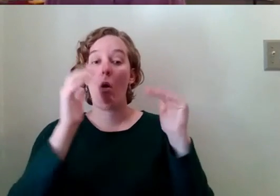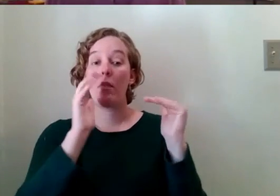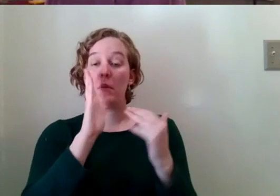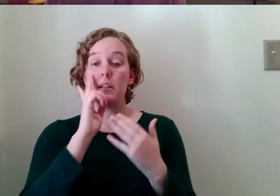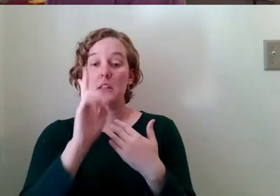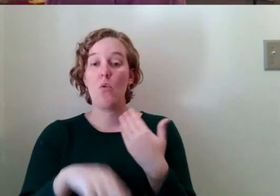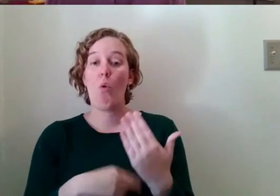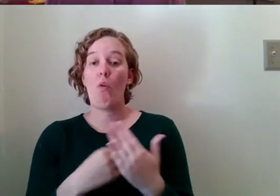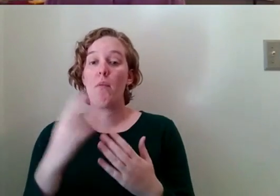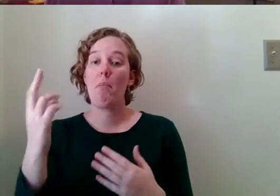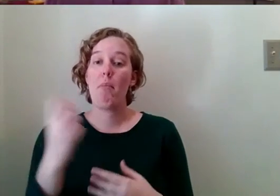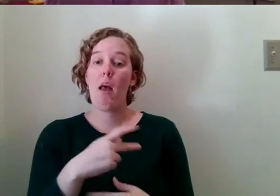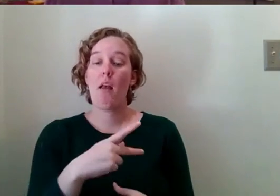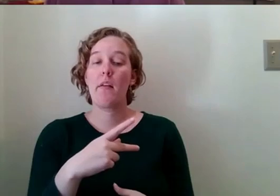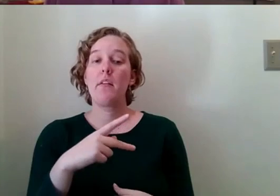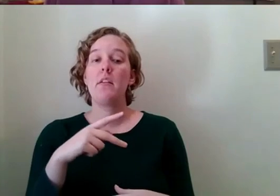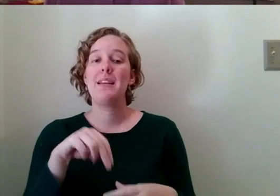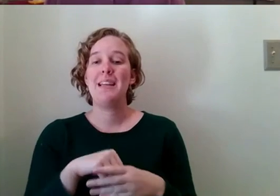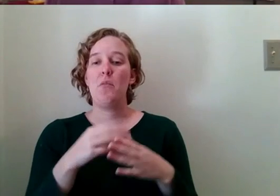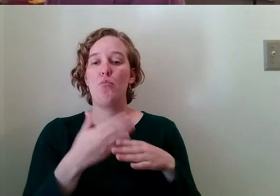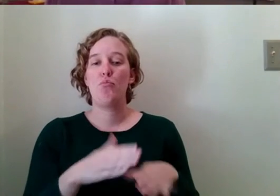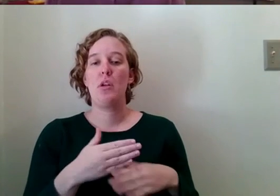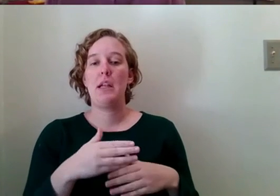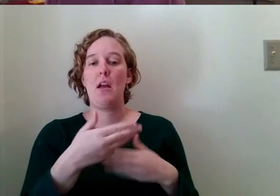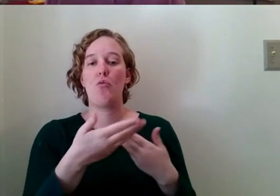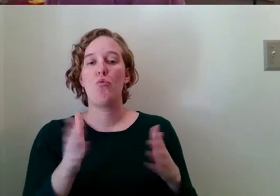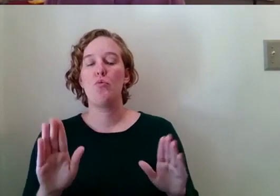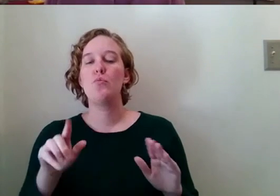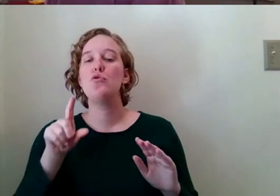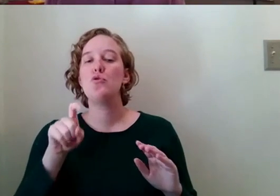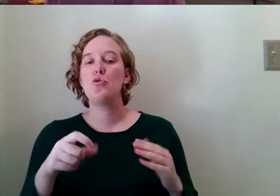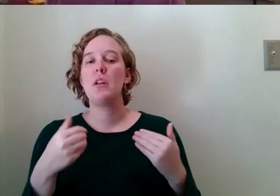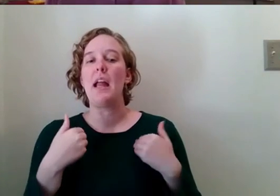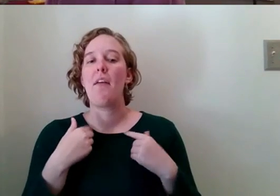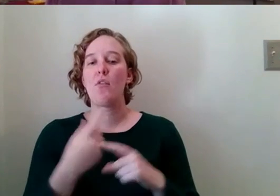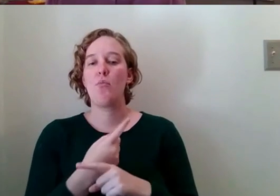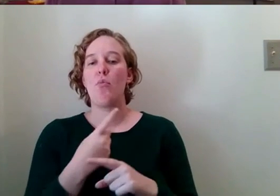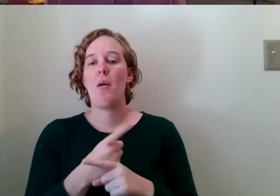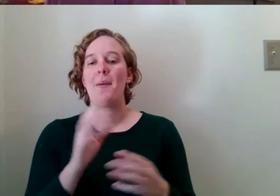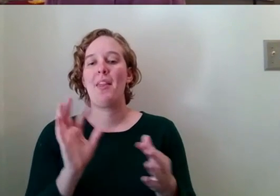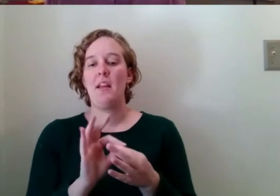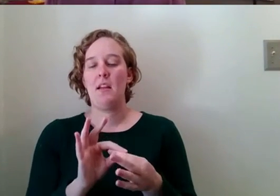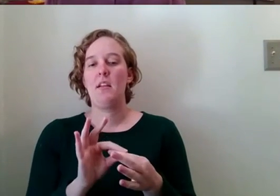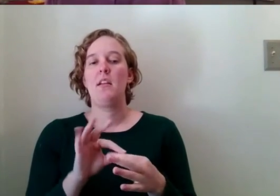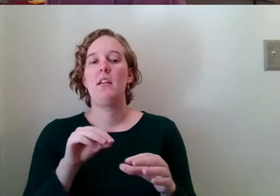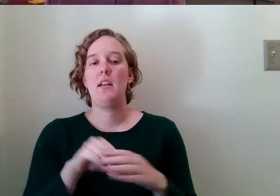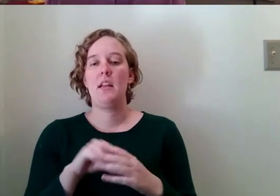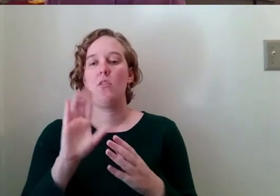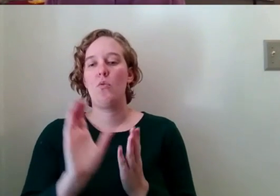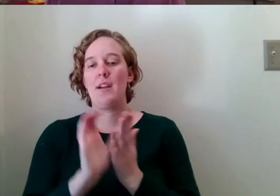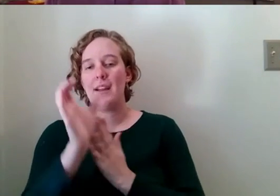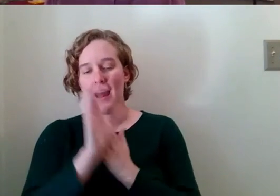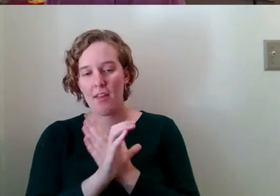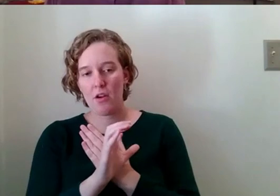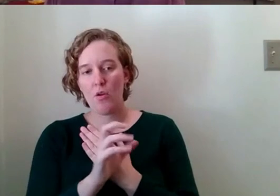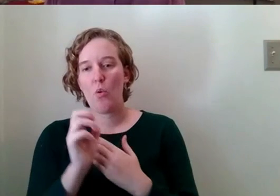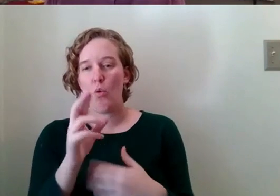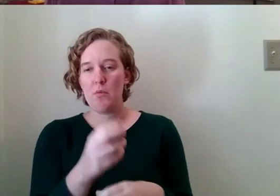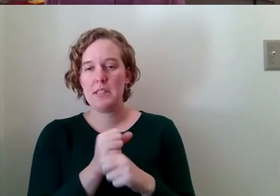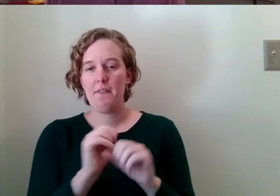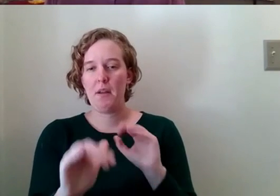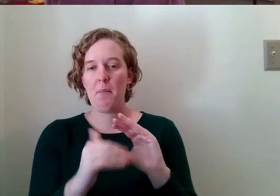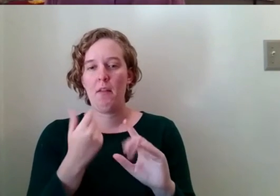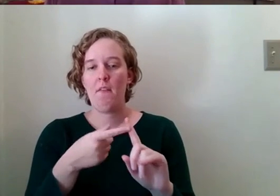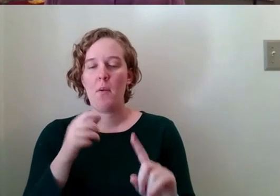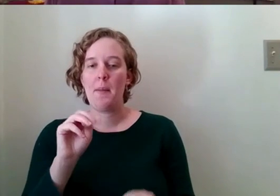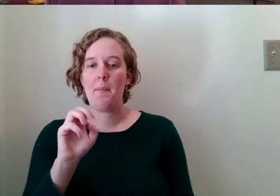of you back here in your uh breakout group you should have the proper link for those breakout groups in your calendar or have received an email from